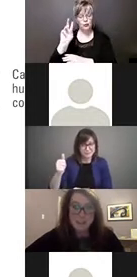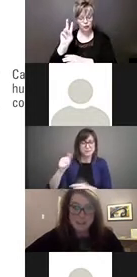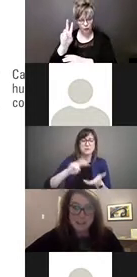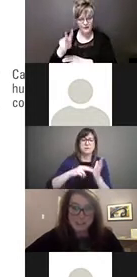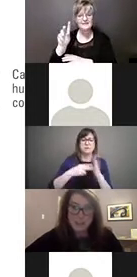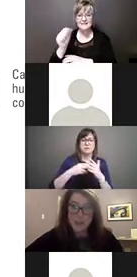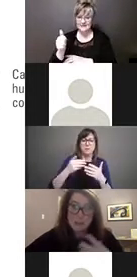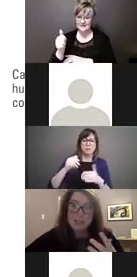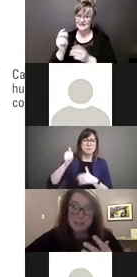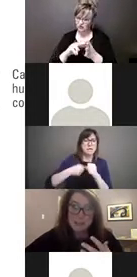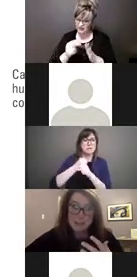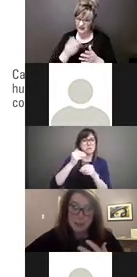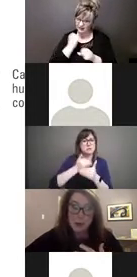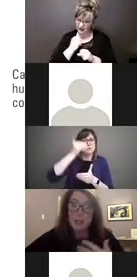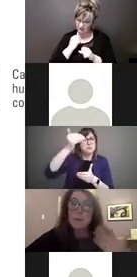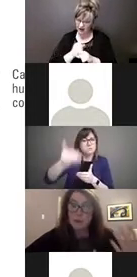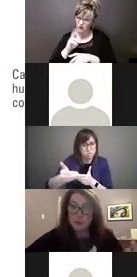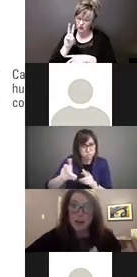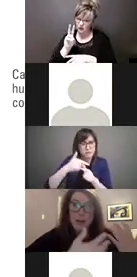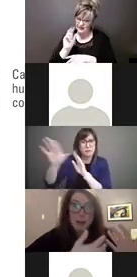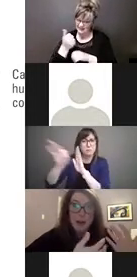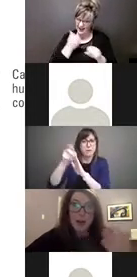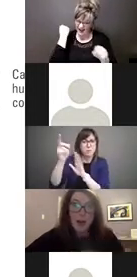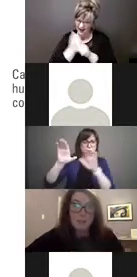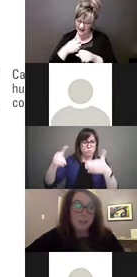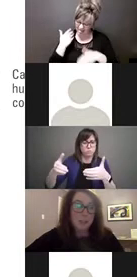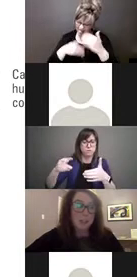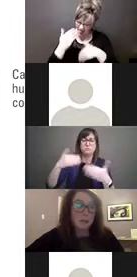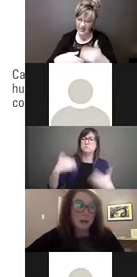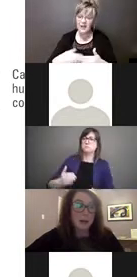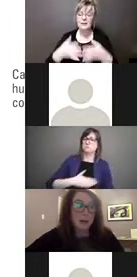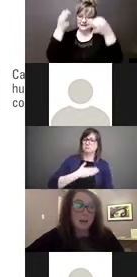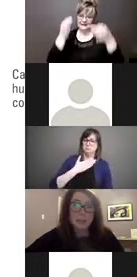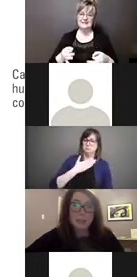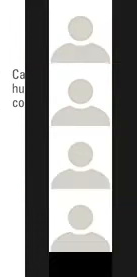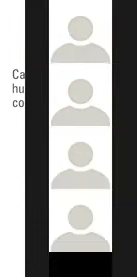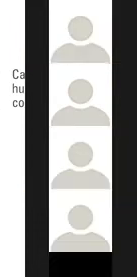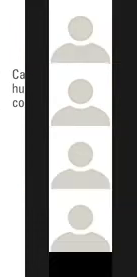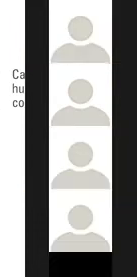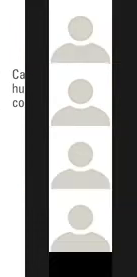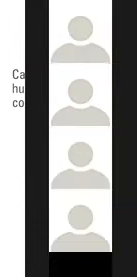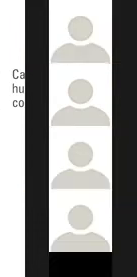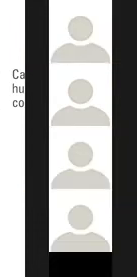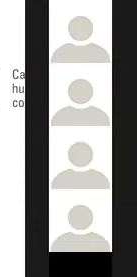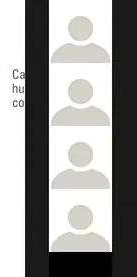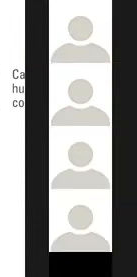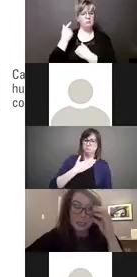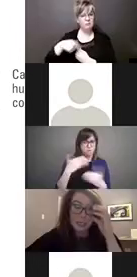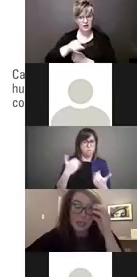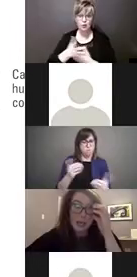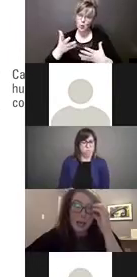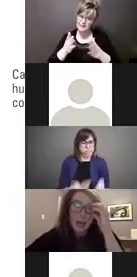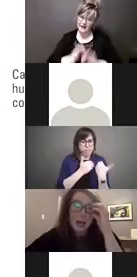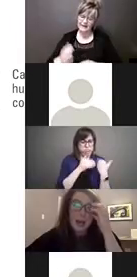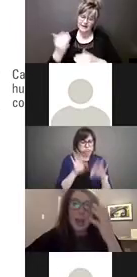almost 10 years for them to designate a body, but we're very happy to have been designated with this important responsibility.